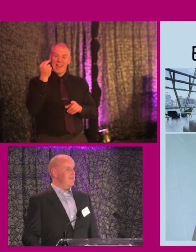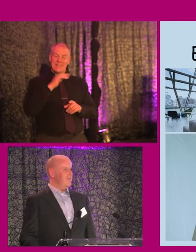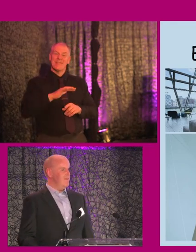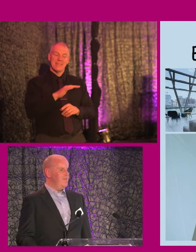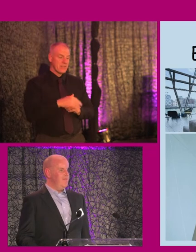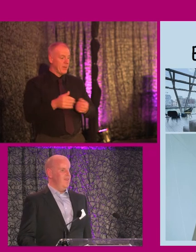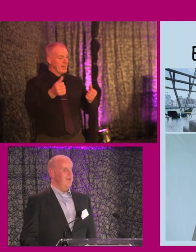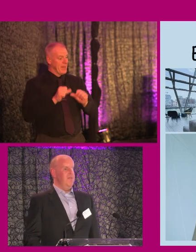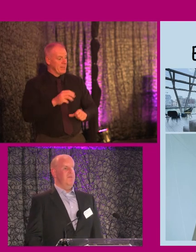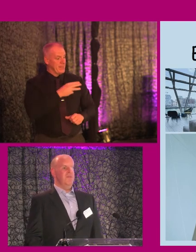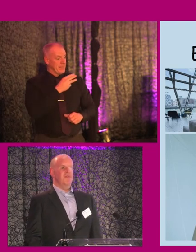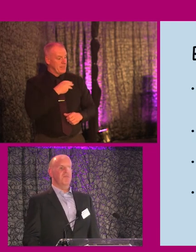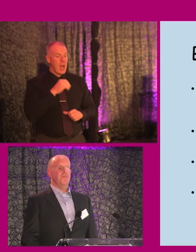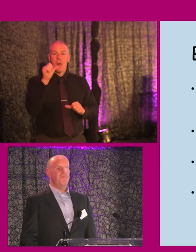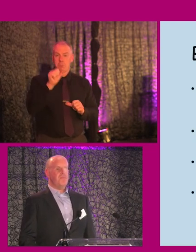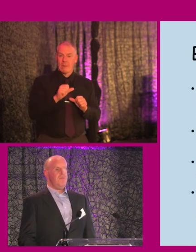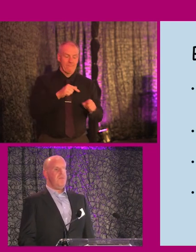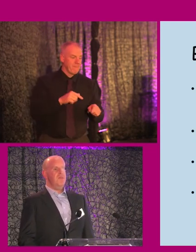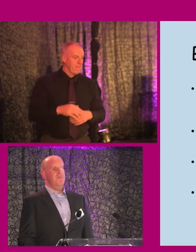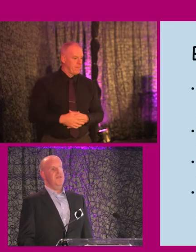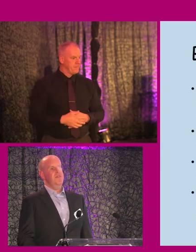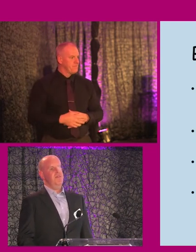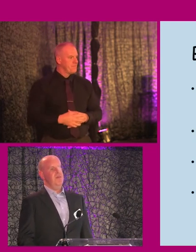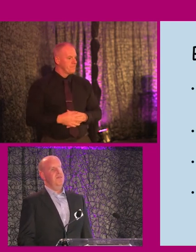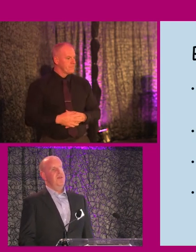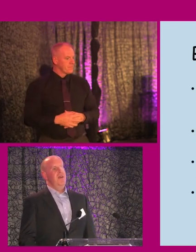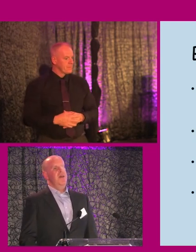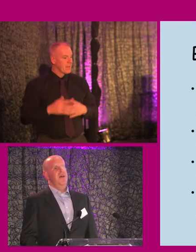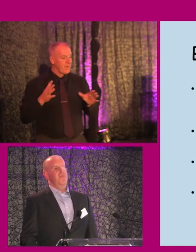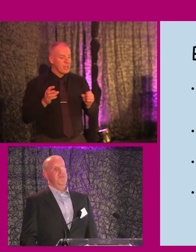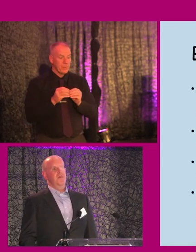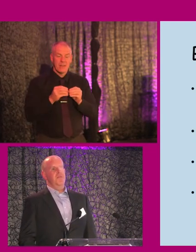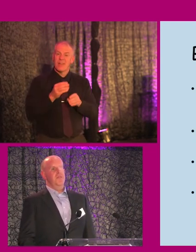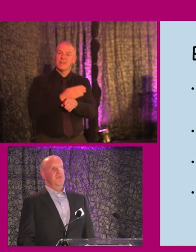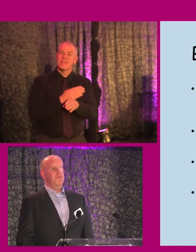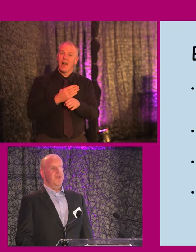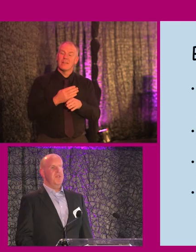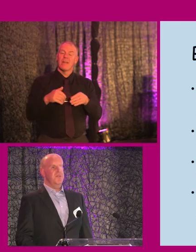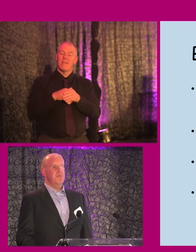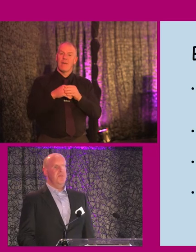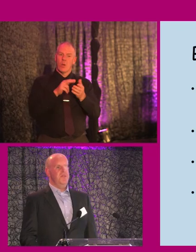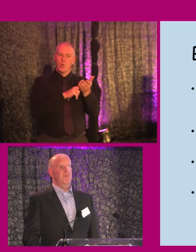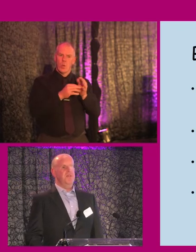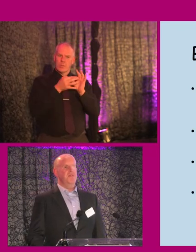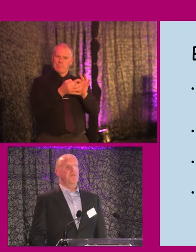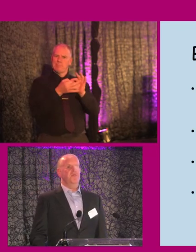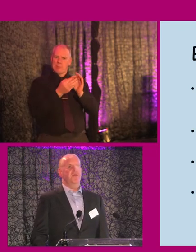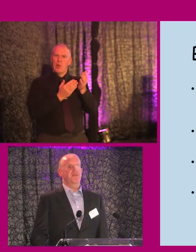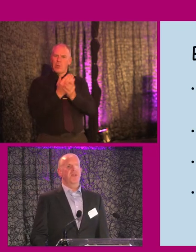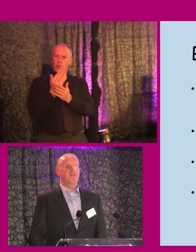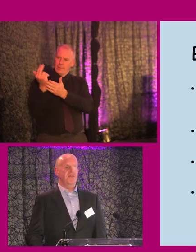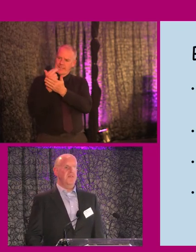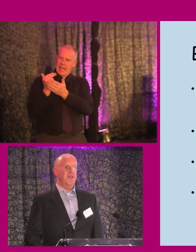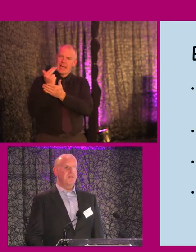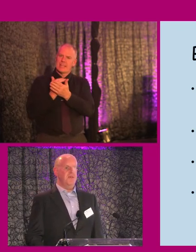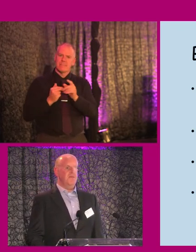So let's get the next slide, please. I'll be brief on this one. So I mentioned at the start, I was talking about kind of user engagement elements that went into this building. I